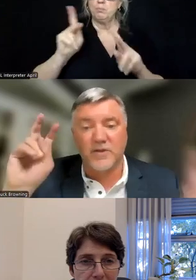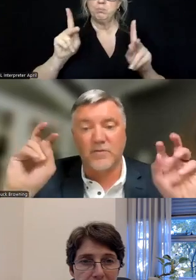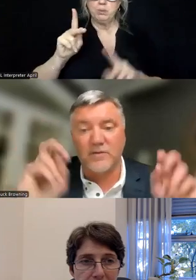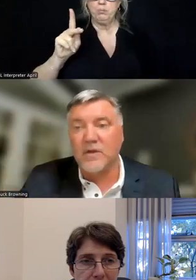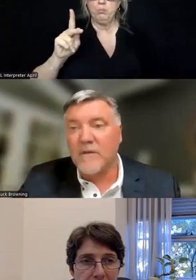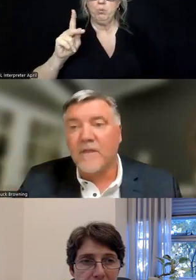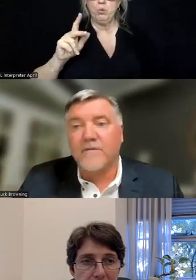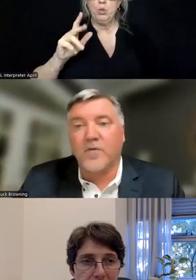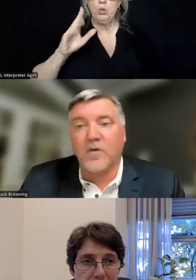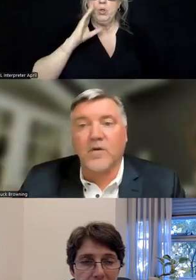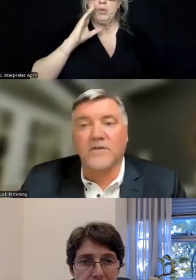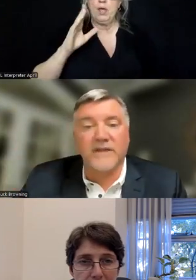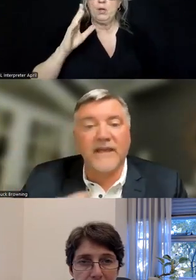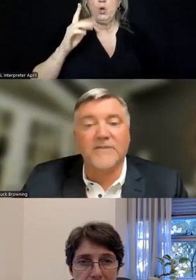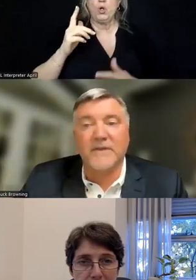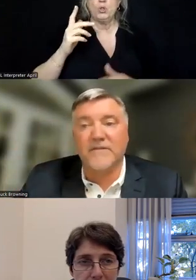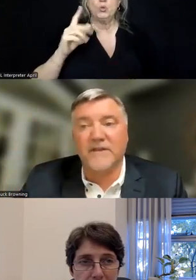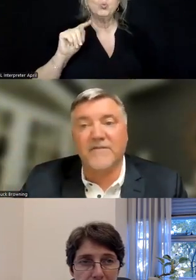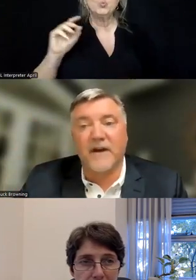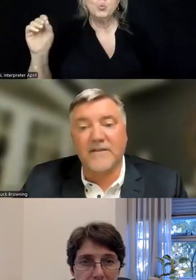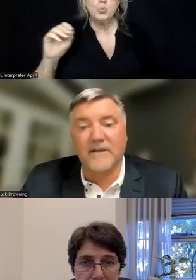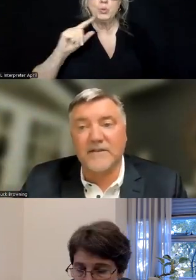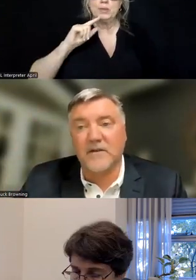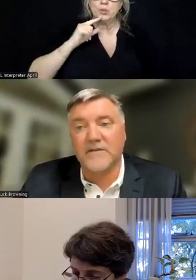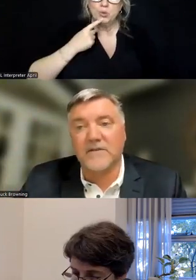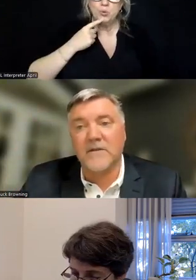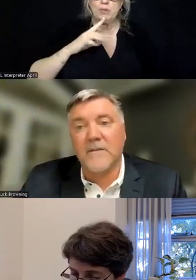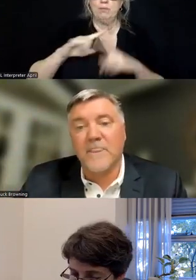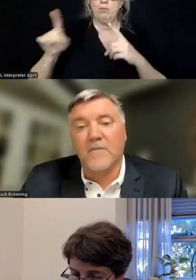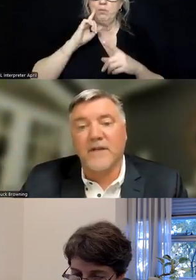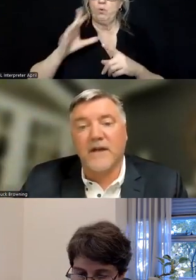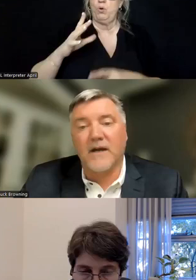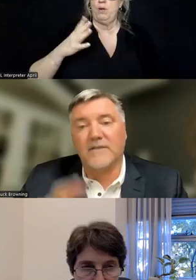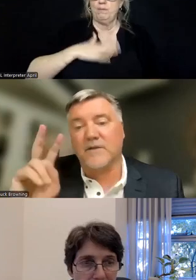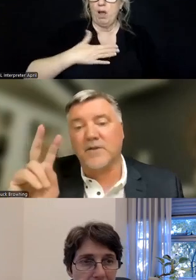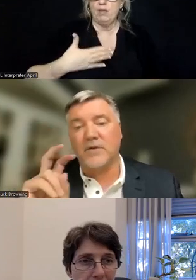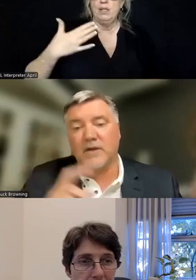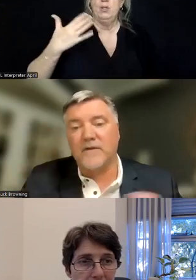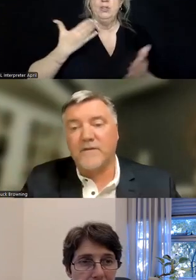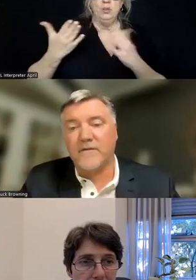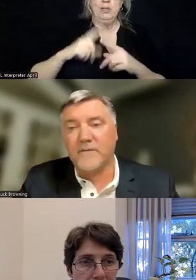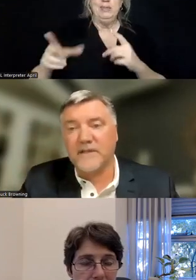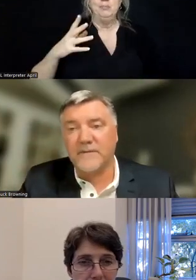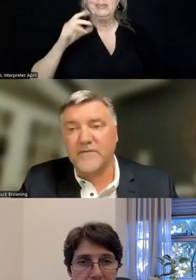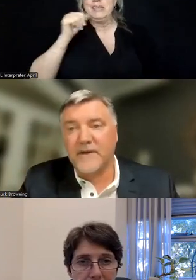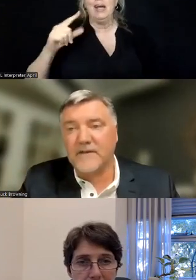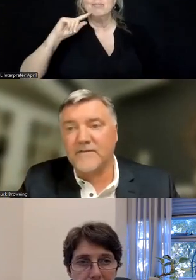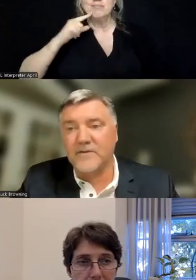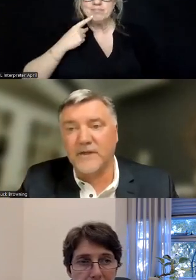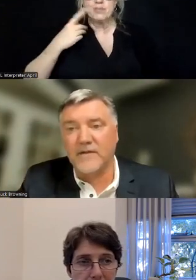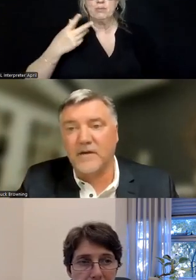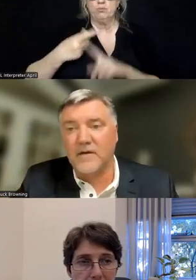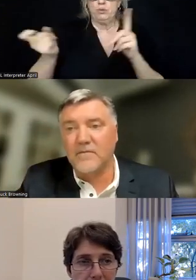too acute or to engage meaningfully in voluntary services, but not acute enough from a safety